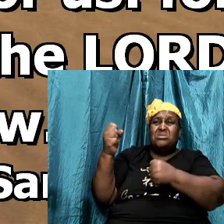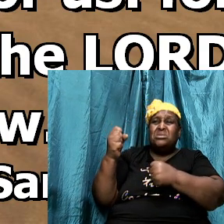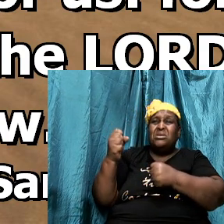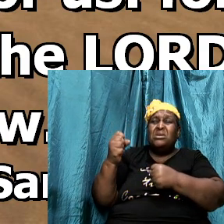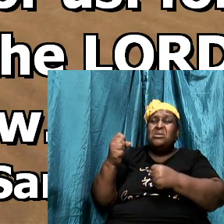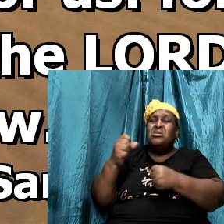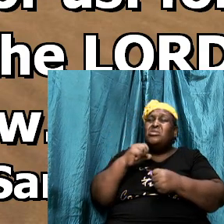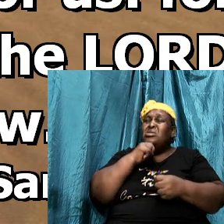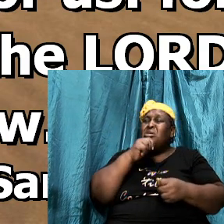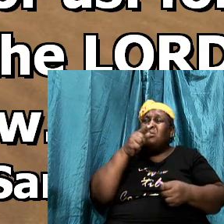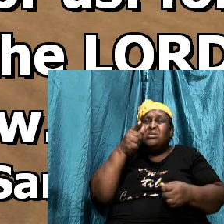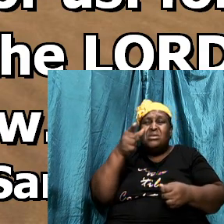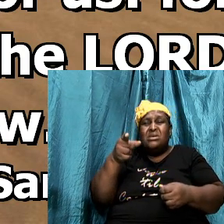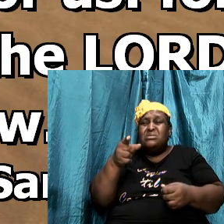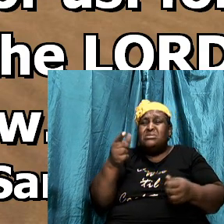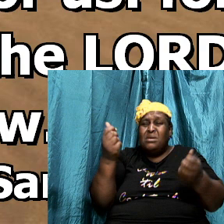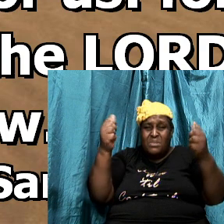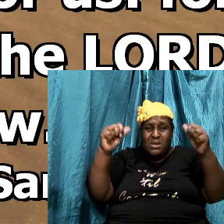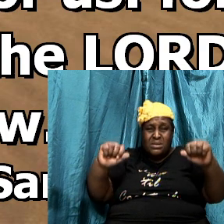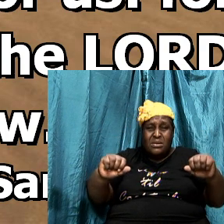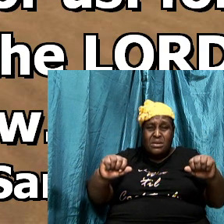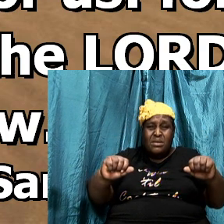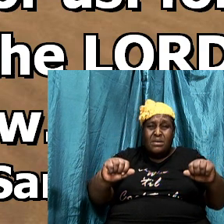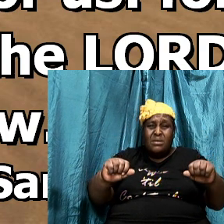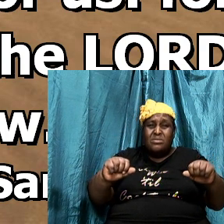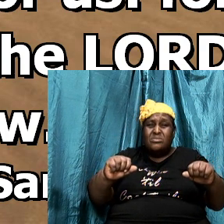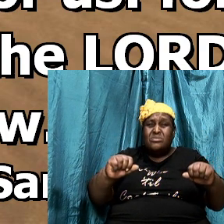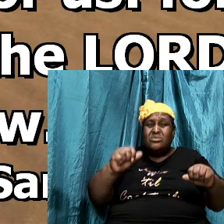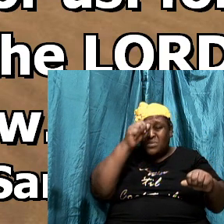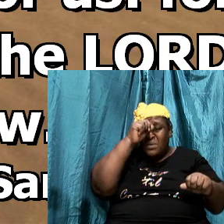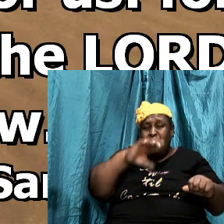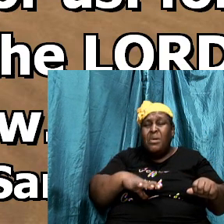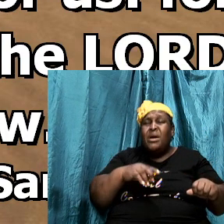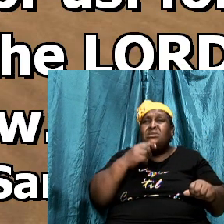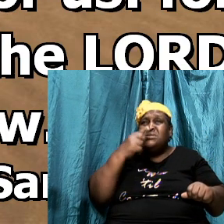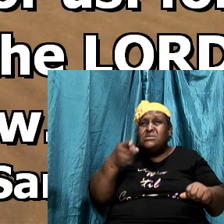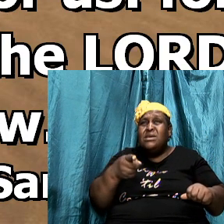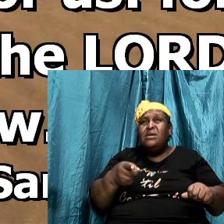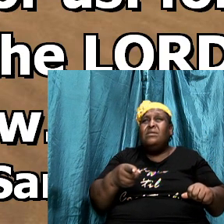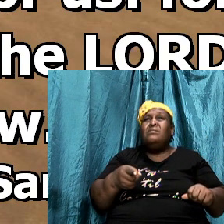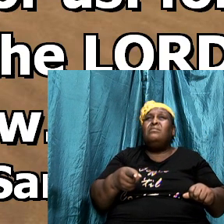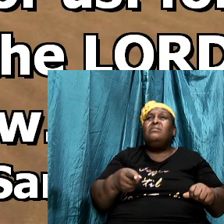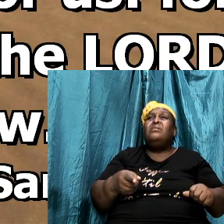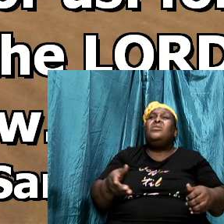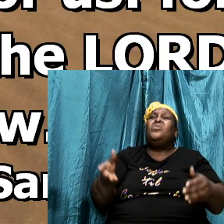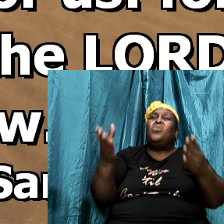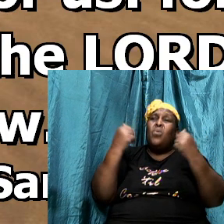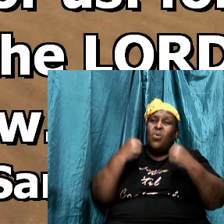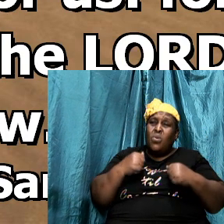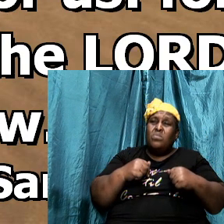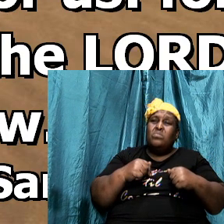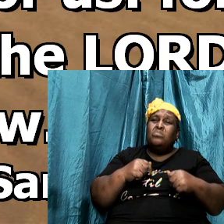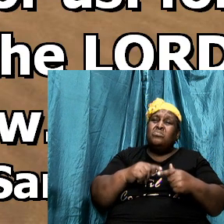armor bearer, come, let us go, for a preadventure the Lord might deliver them into